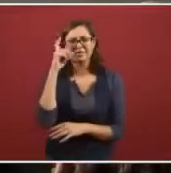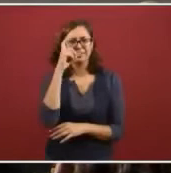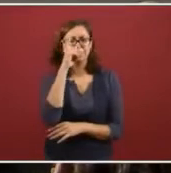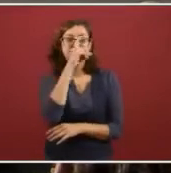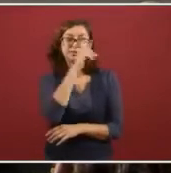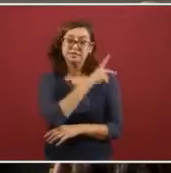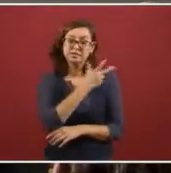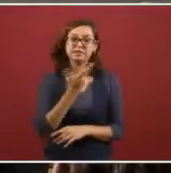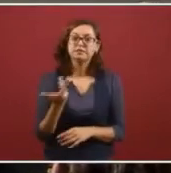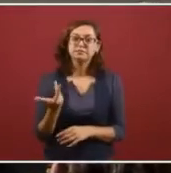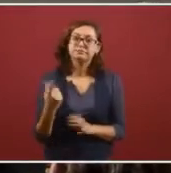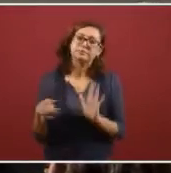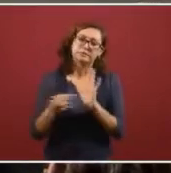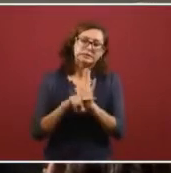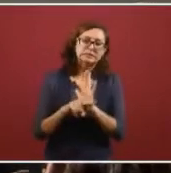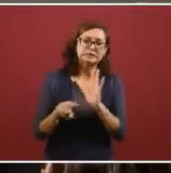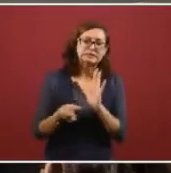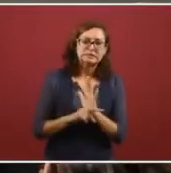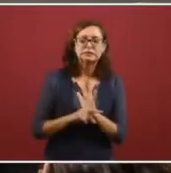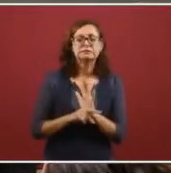And it's not favorable.